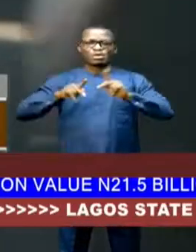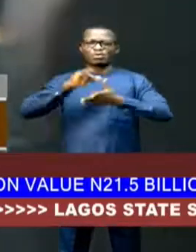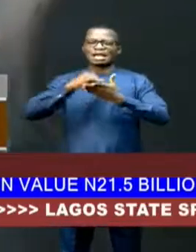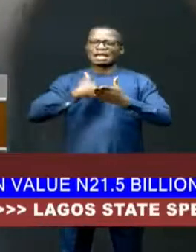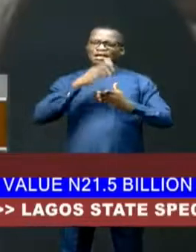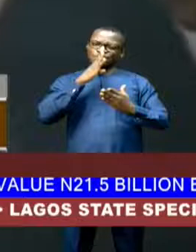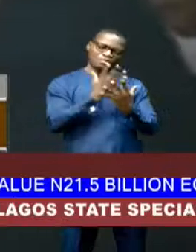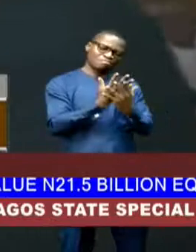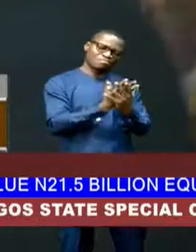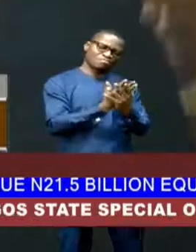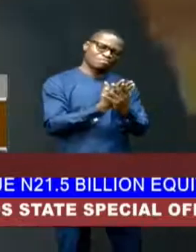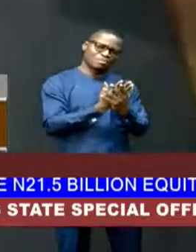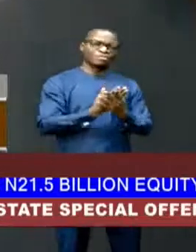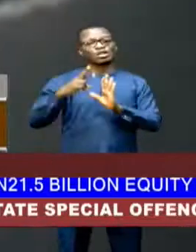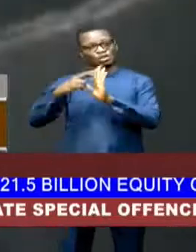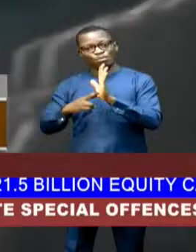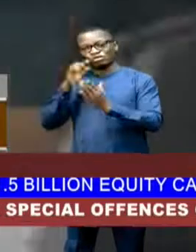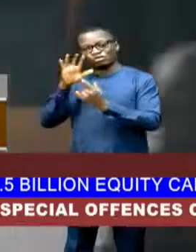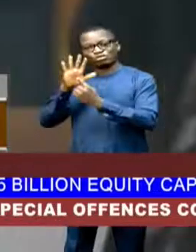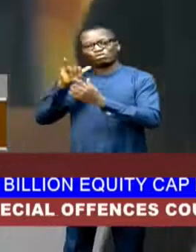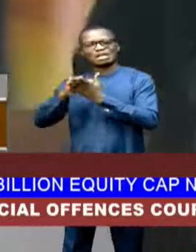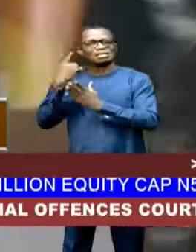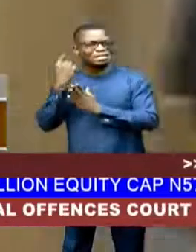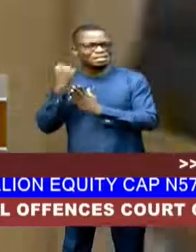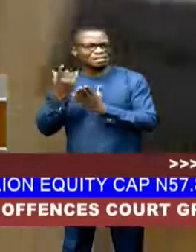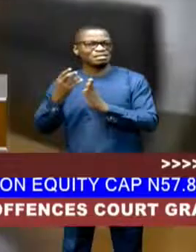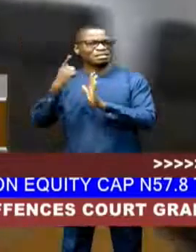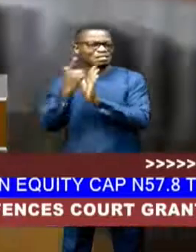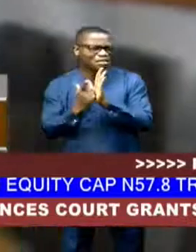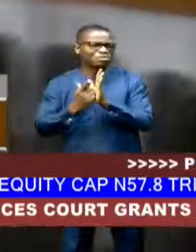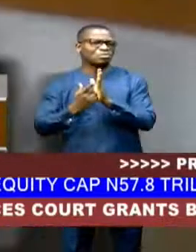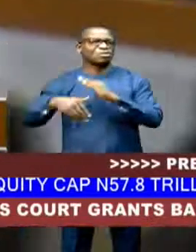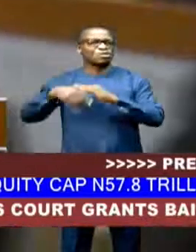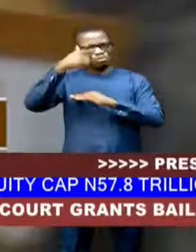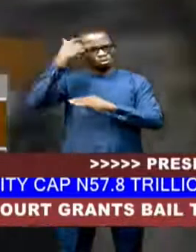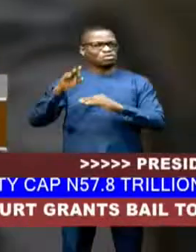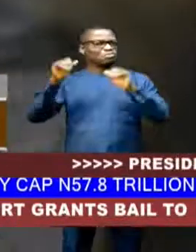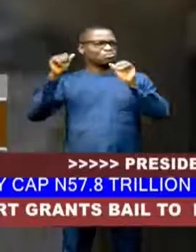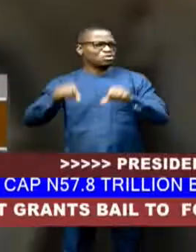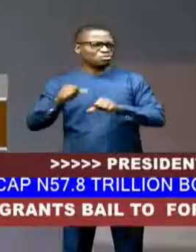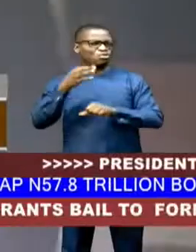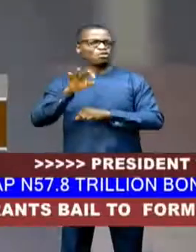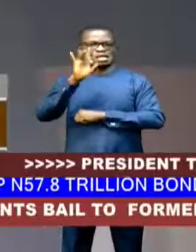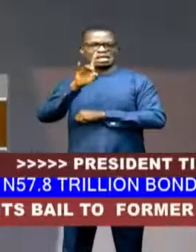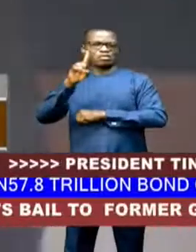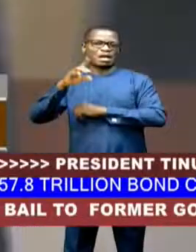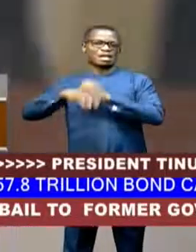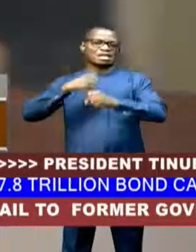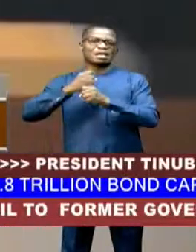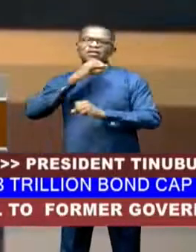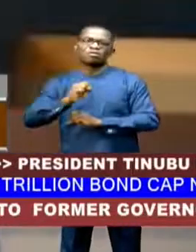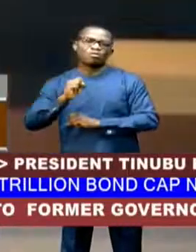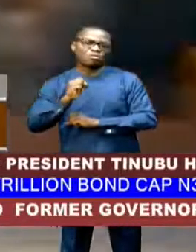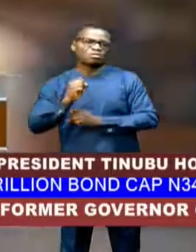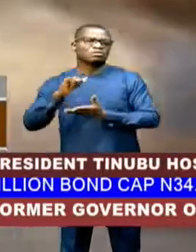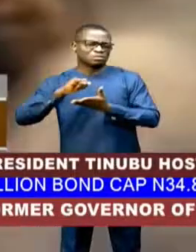Reports say it is the latest twist in legal wrangling over the eligibility of the 81-year-old who is fronting